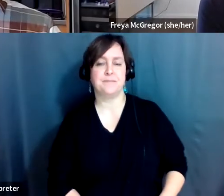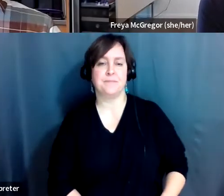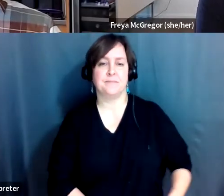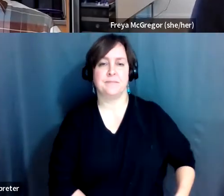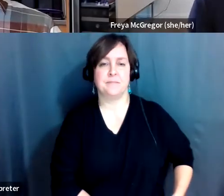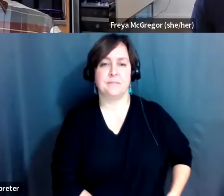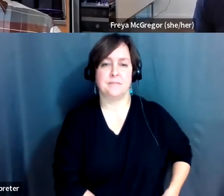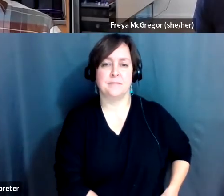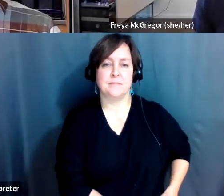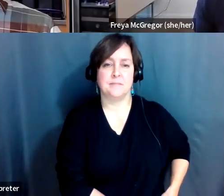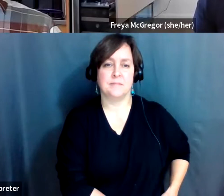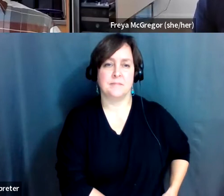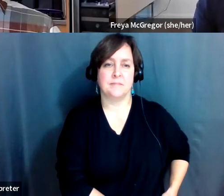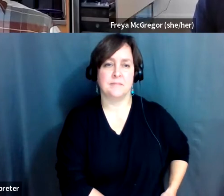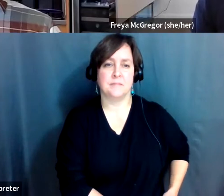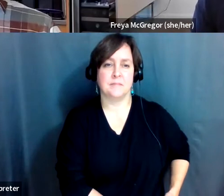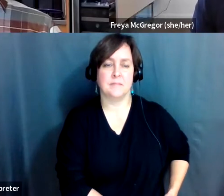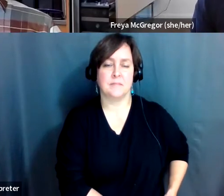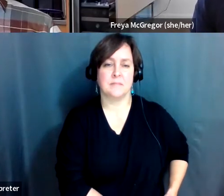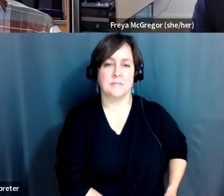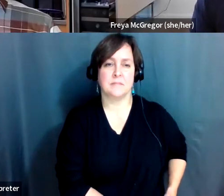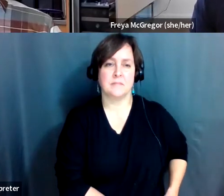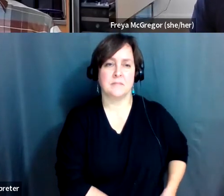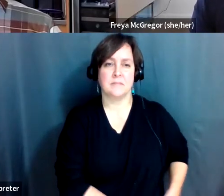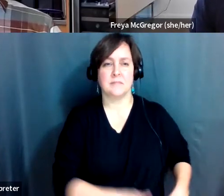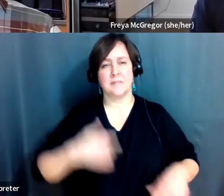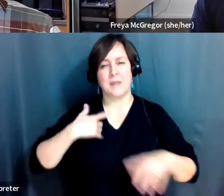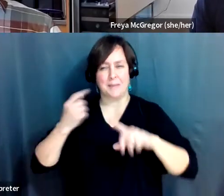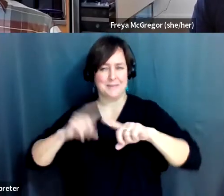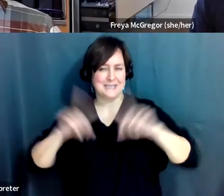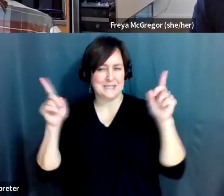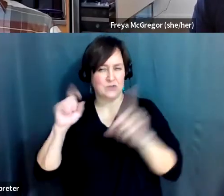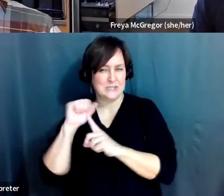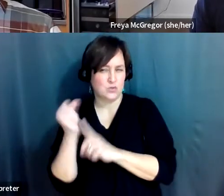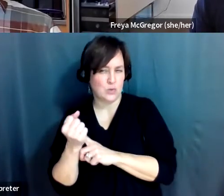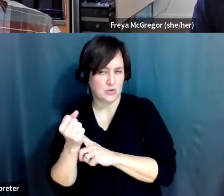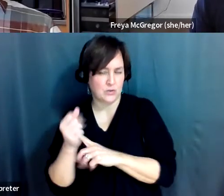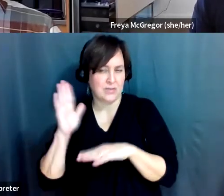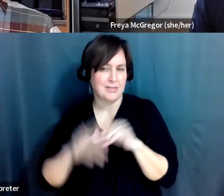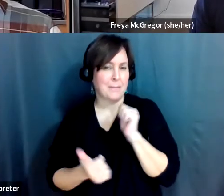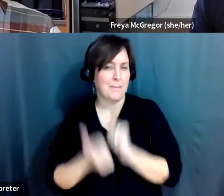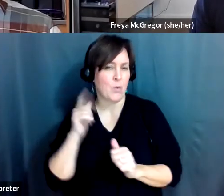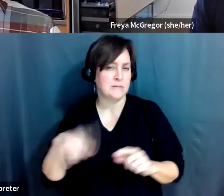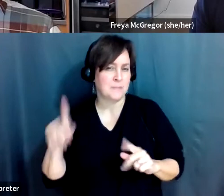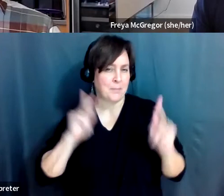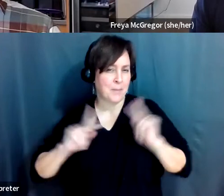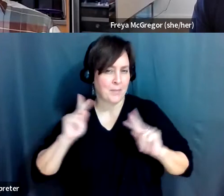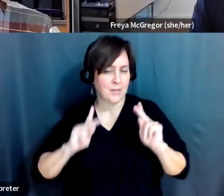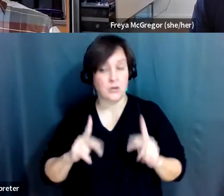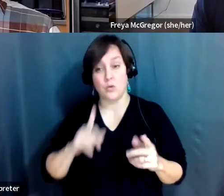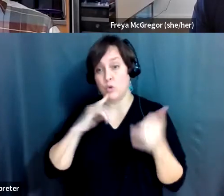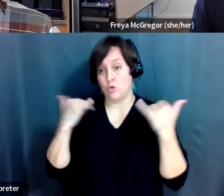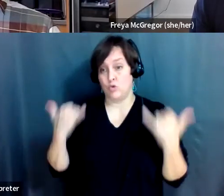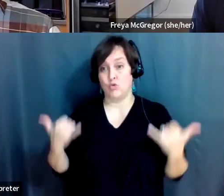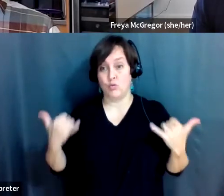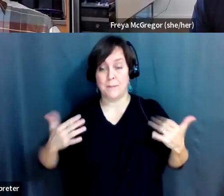So I'm in a little bit different situation than most. Currently, where